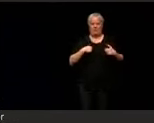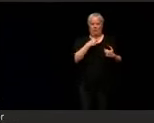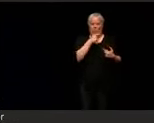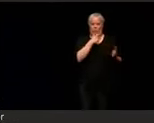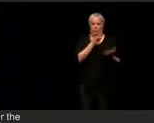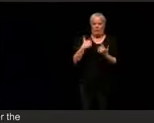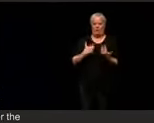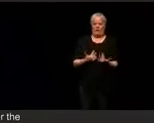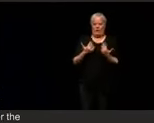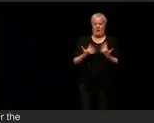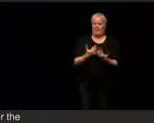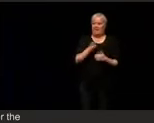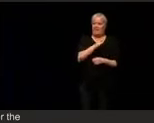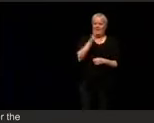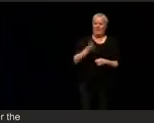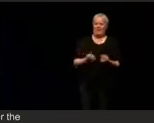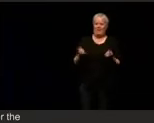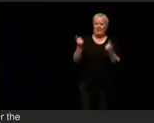But Jay, they never came.